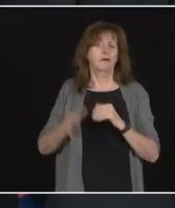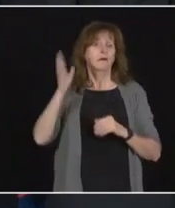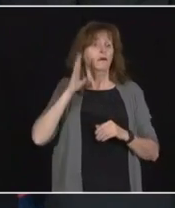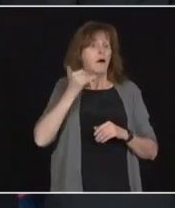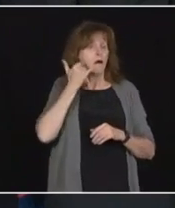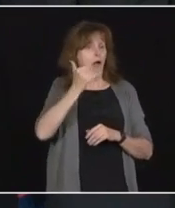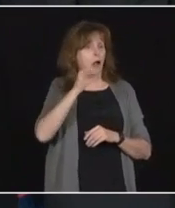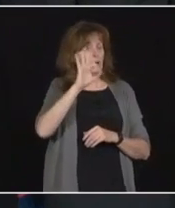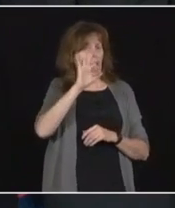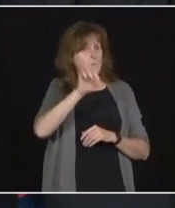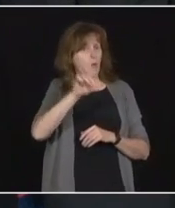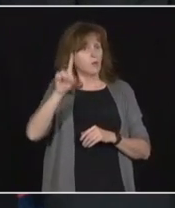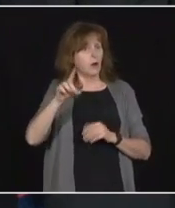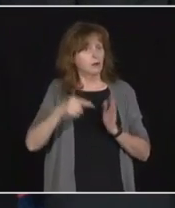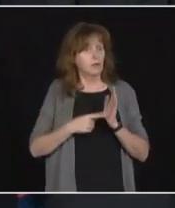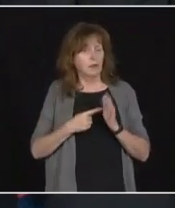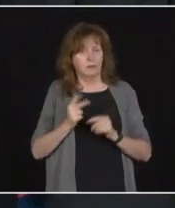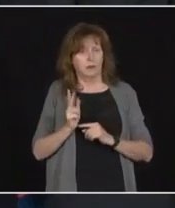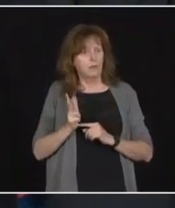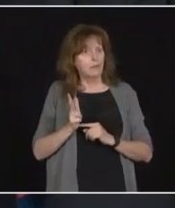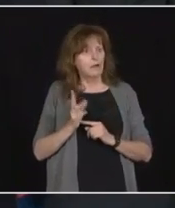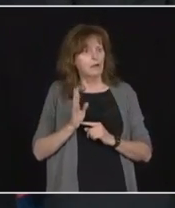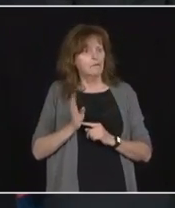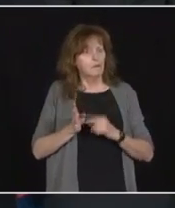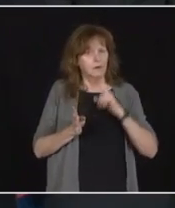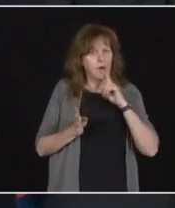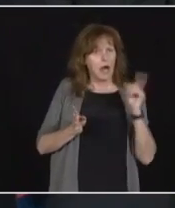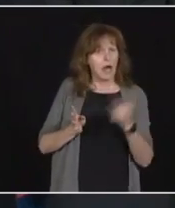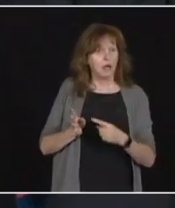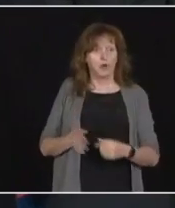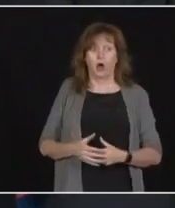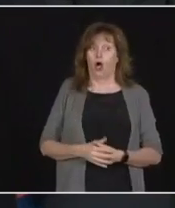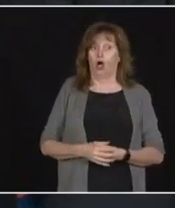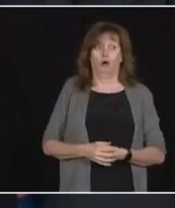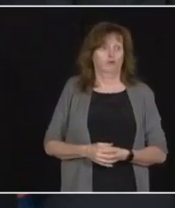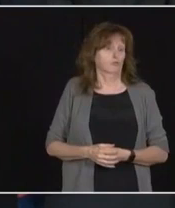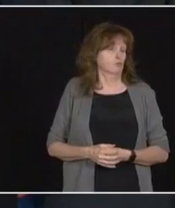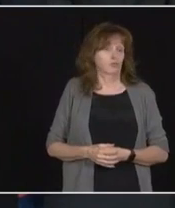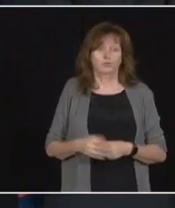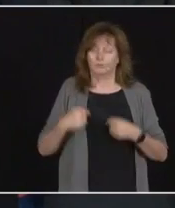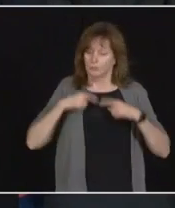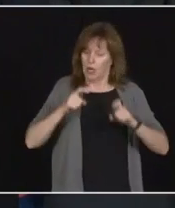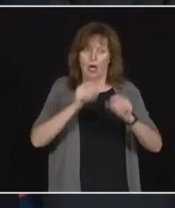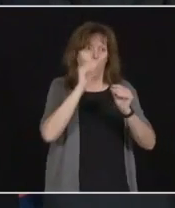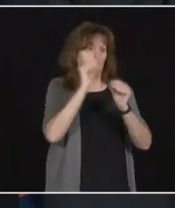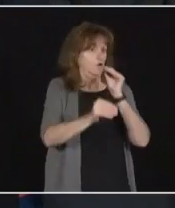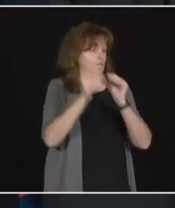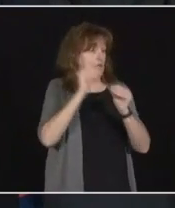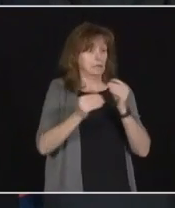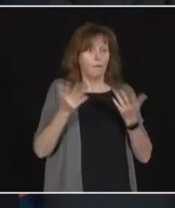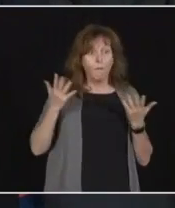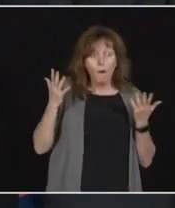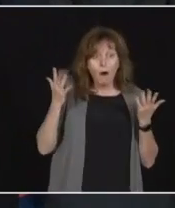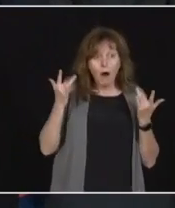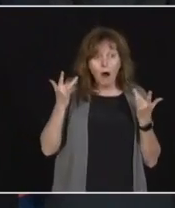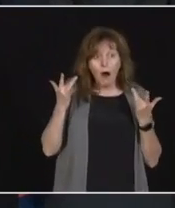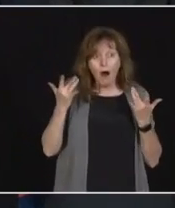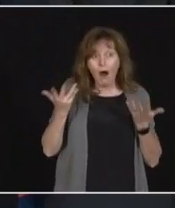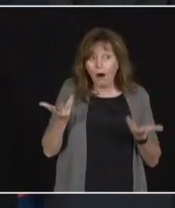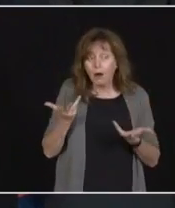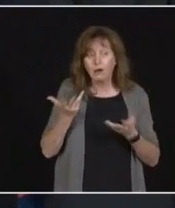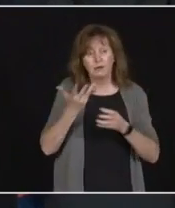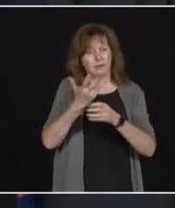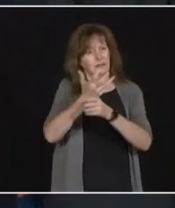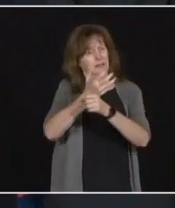three or four minutes to even get an answer. They've corrected that problem. But by no means. Safety is the number one priority, along with